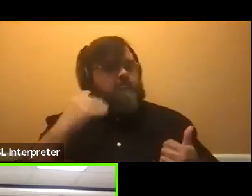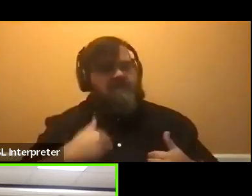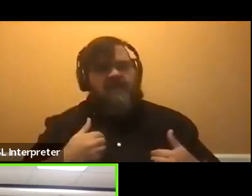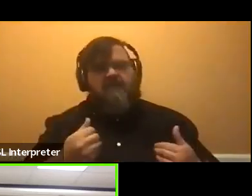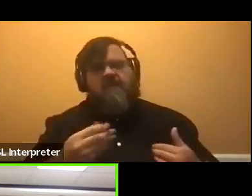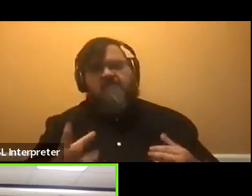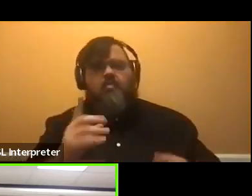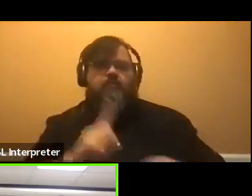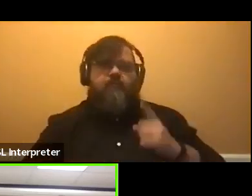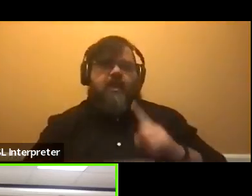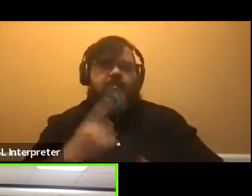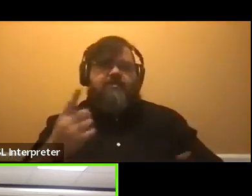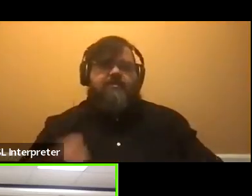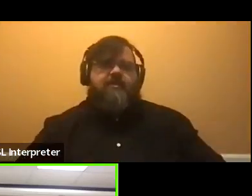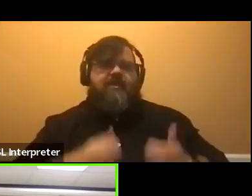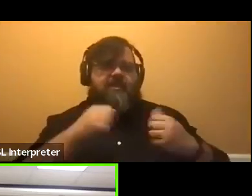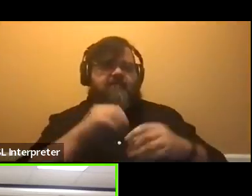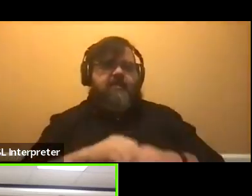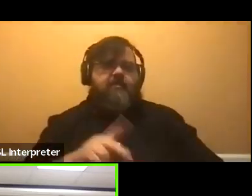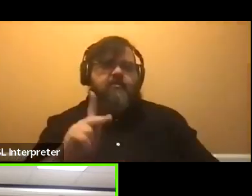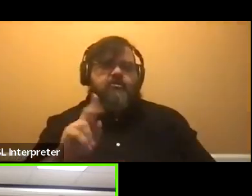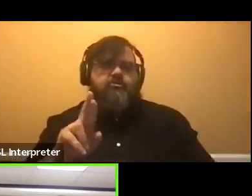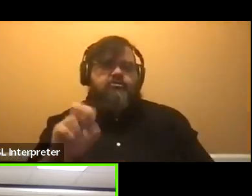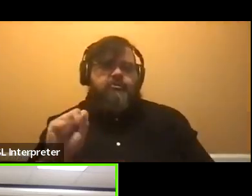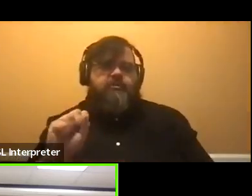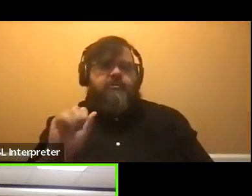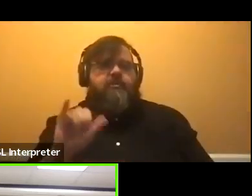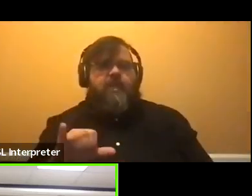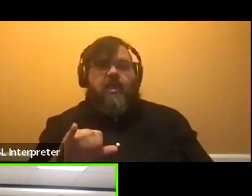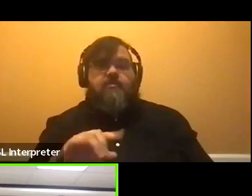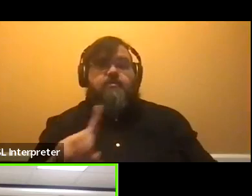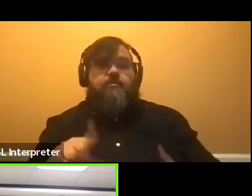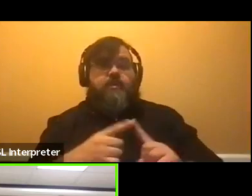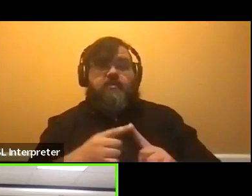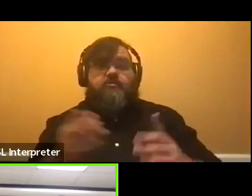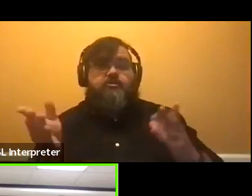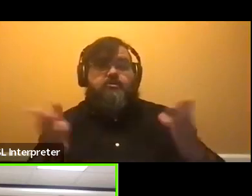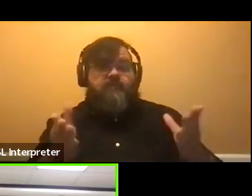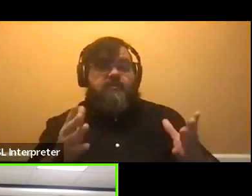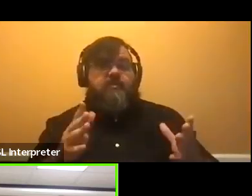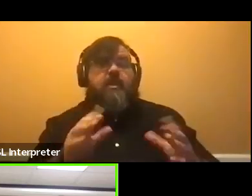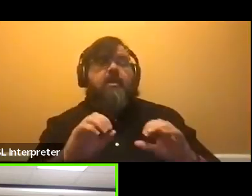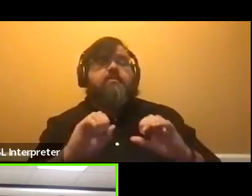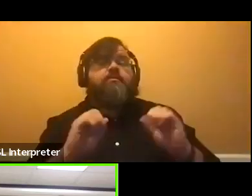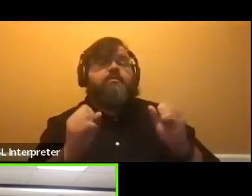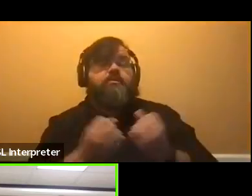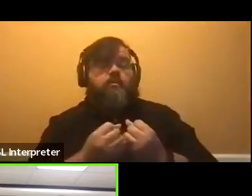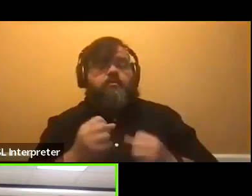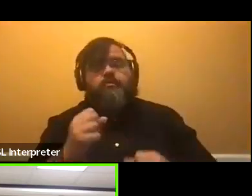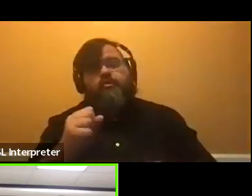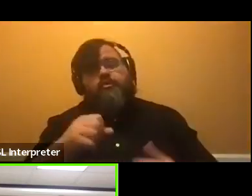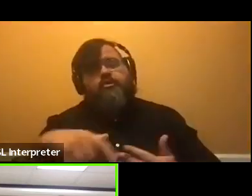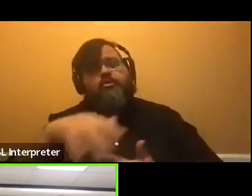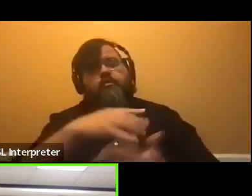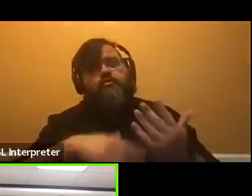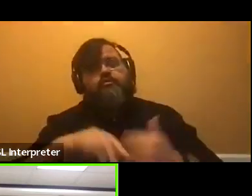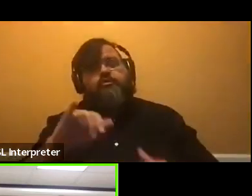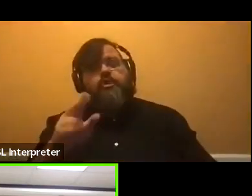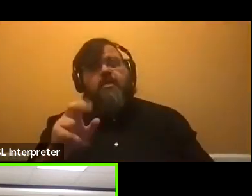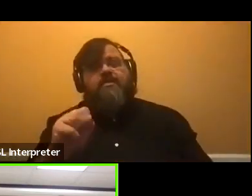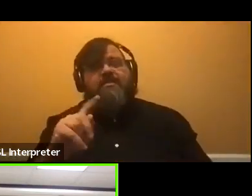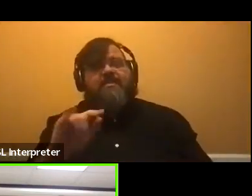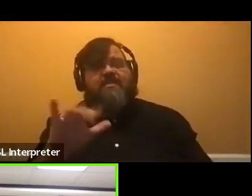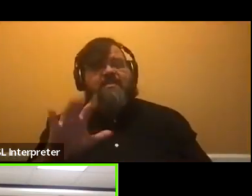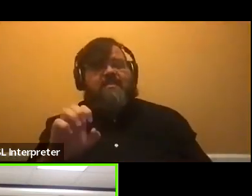lived in CURS. Um, that was when the service and social justice LLC was still around. And, um,